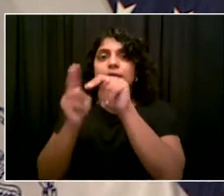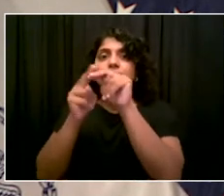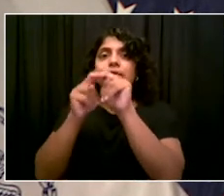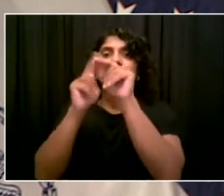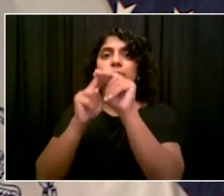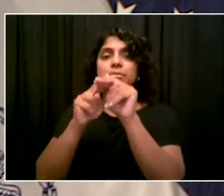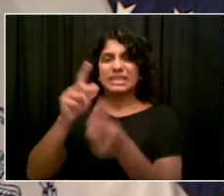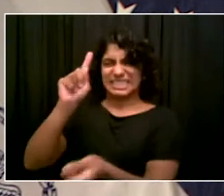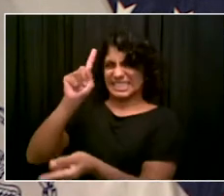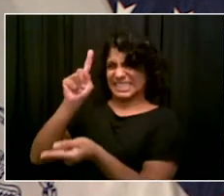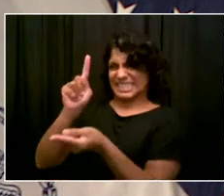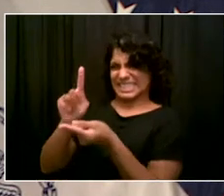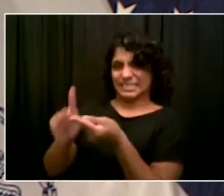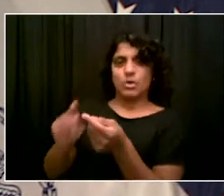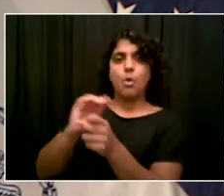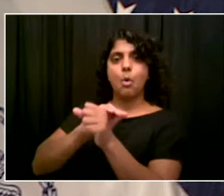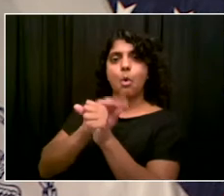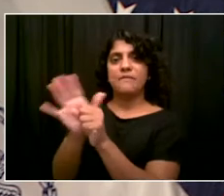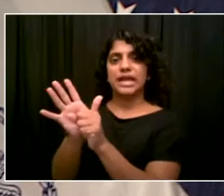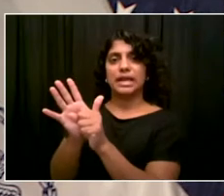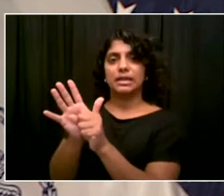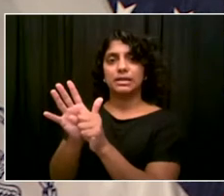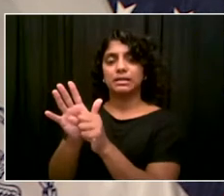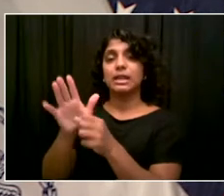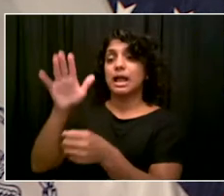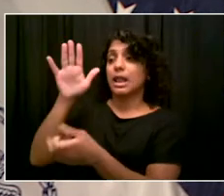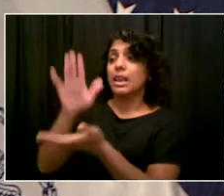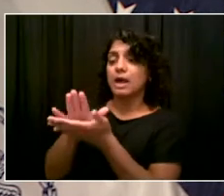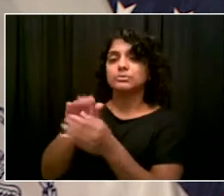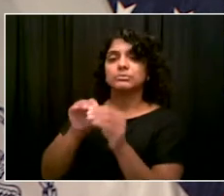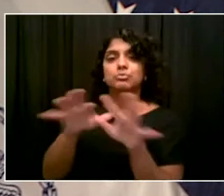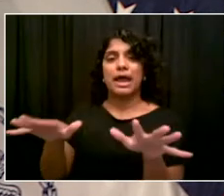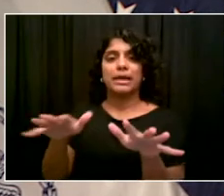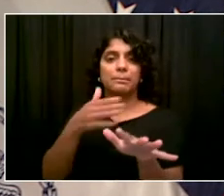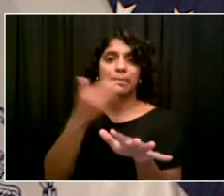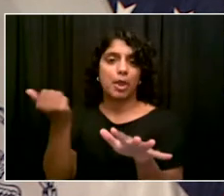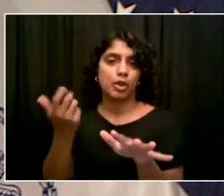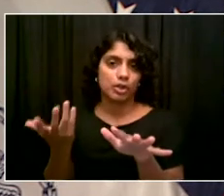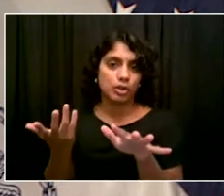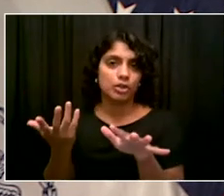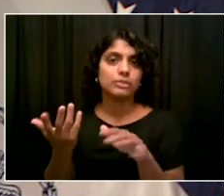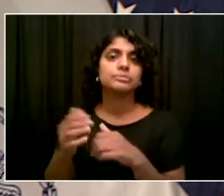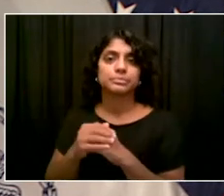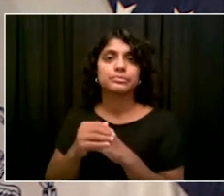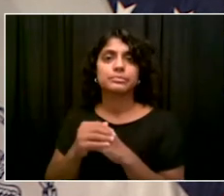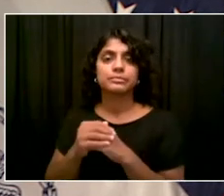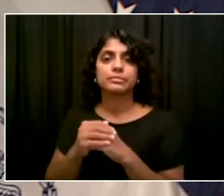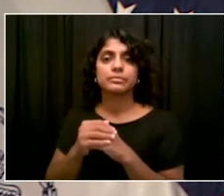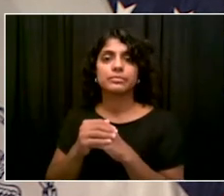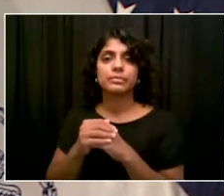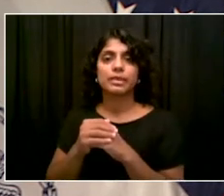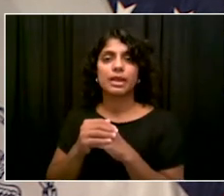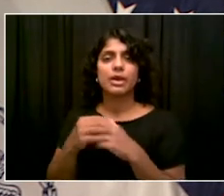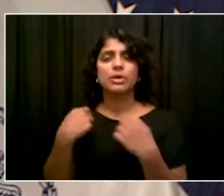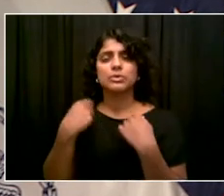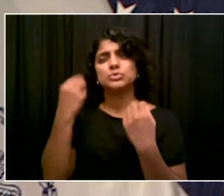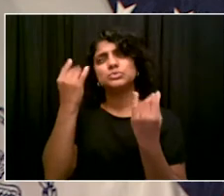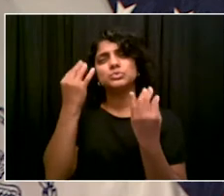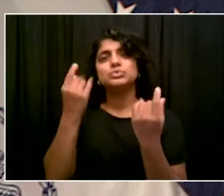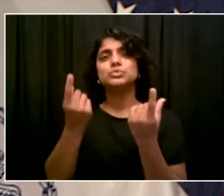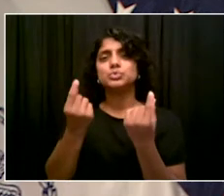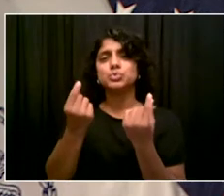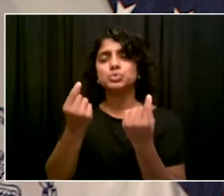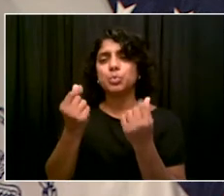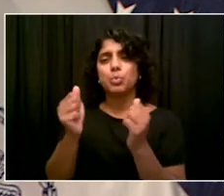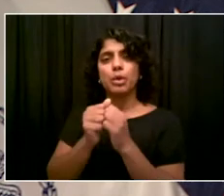To your point, though, what are the other tools? We're continually exploring that. We've got to look at, you know, a variety of options